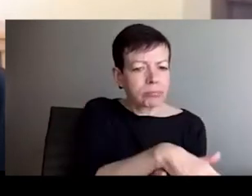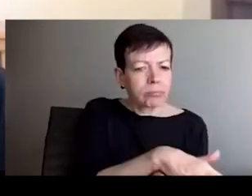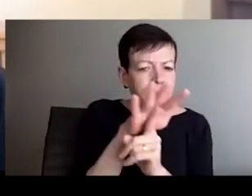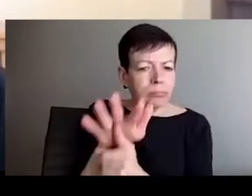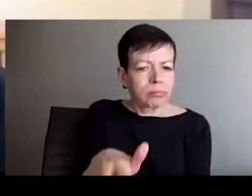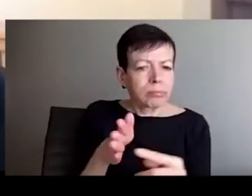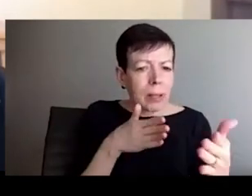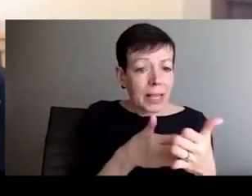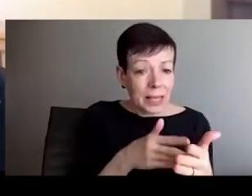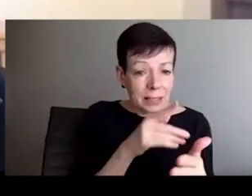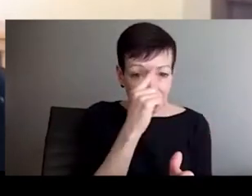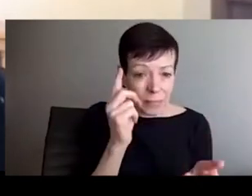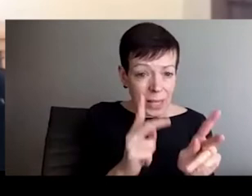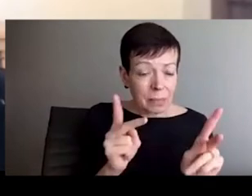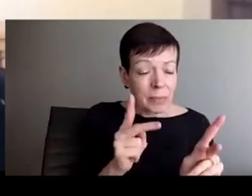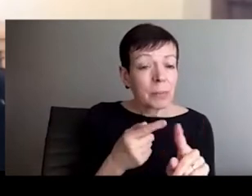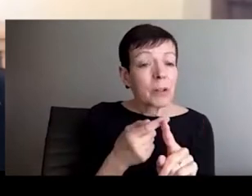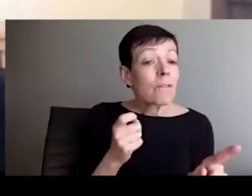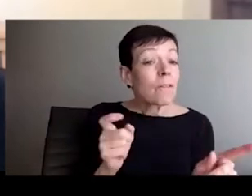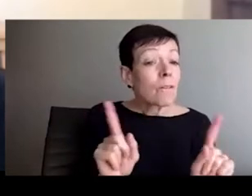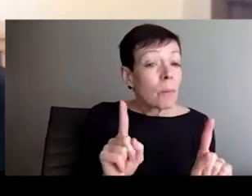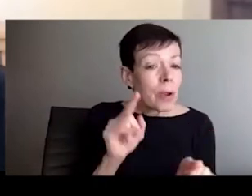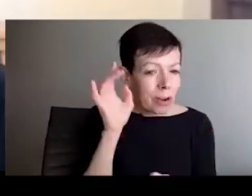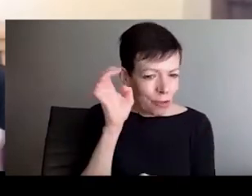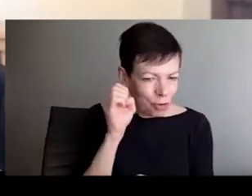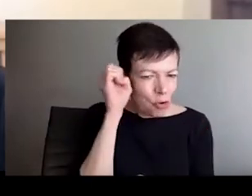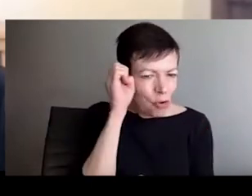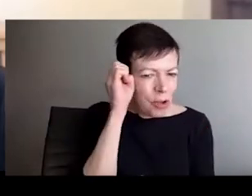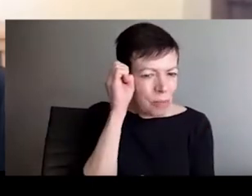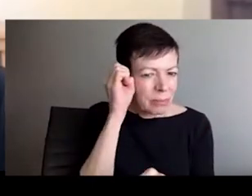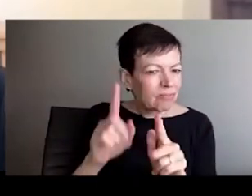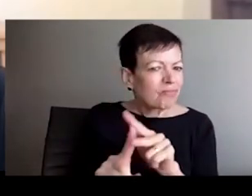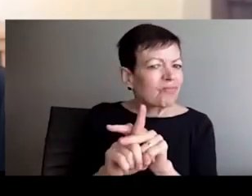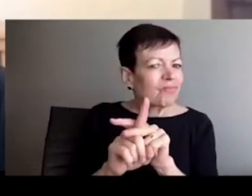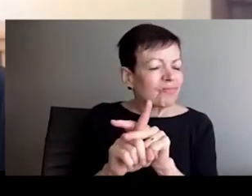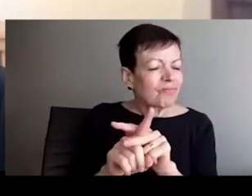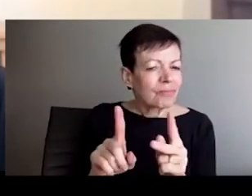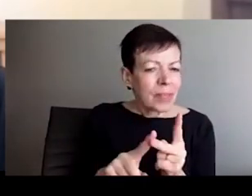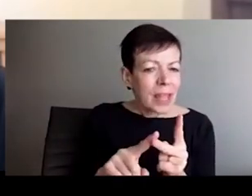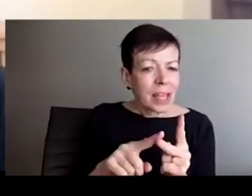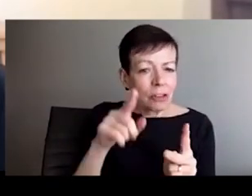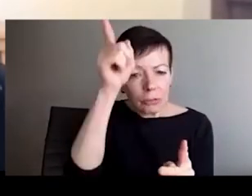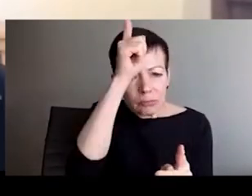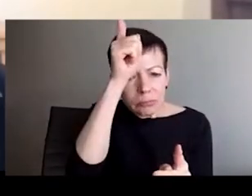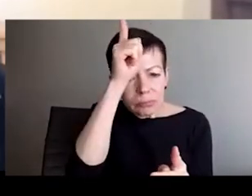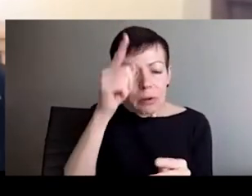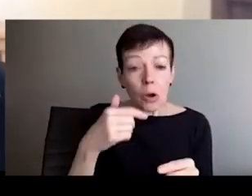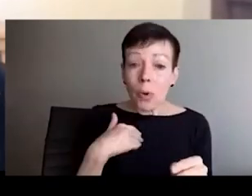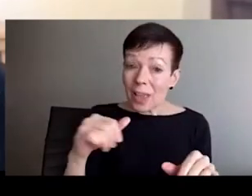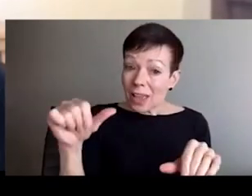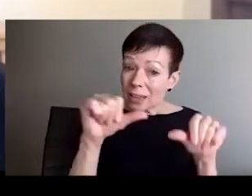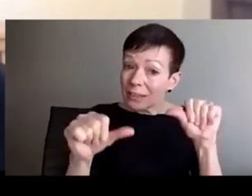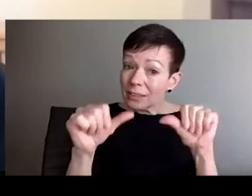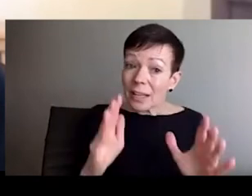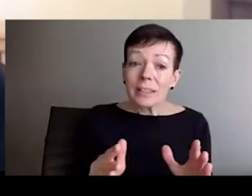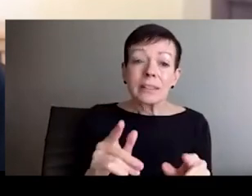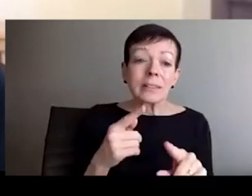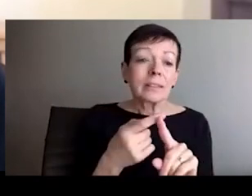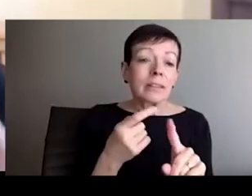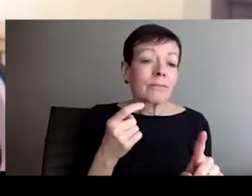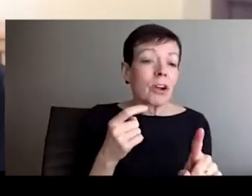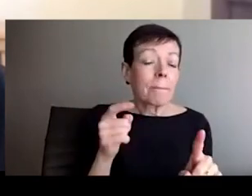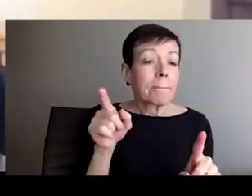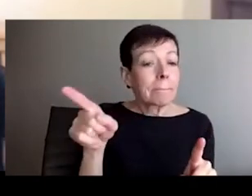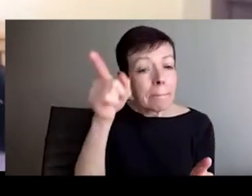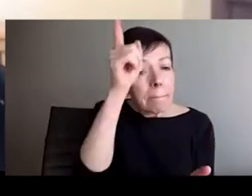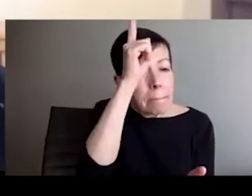situate race as a social political construct, thought to have biological implications, but it does not. And so